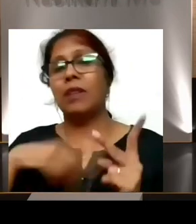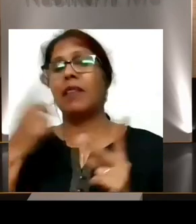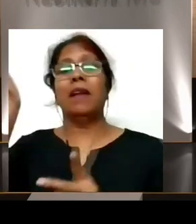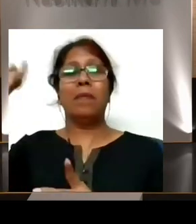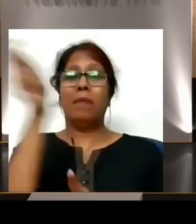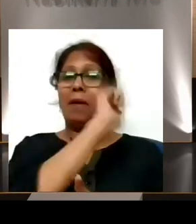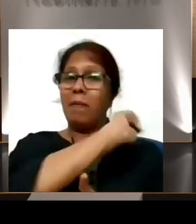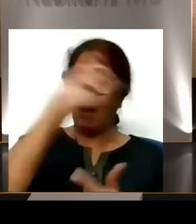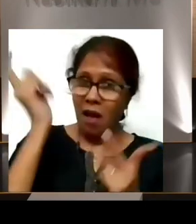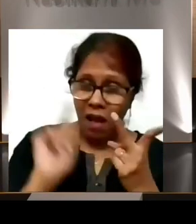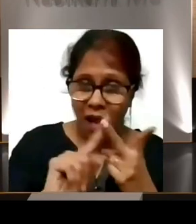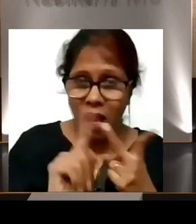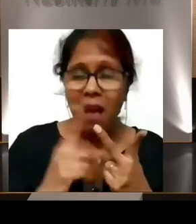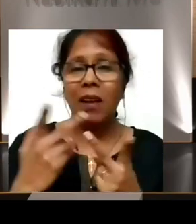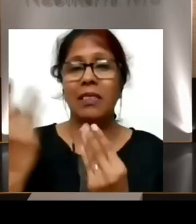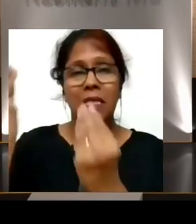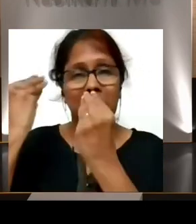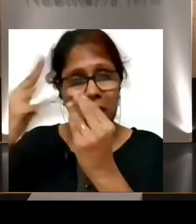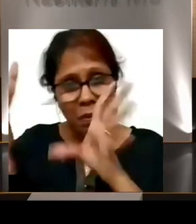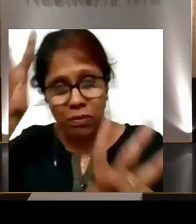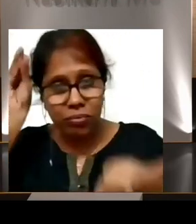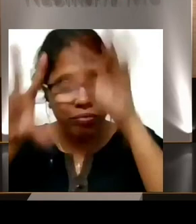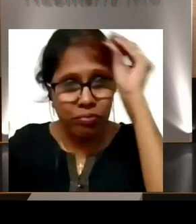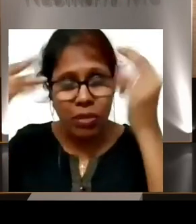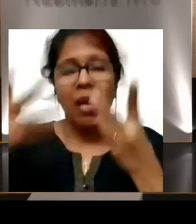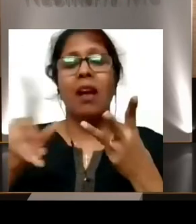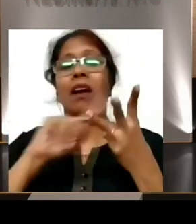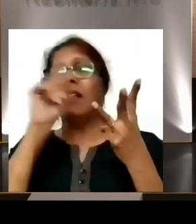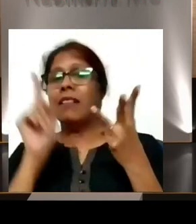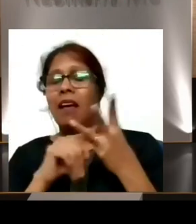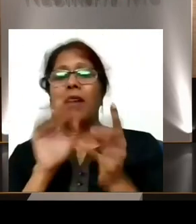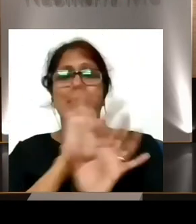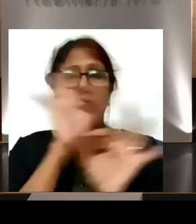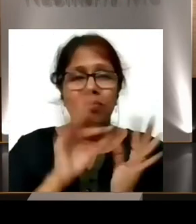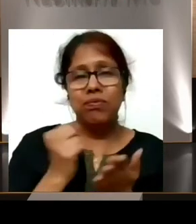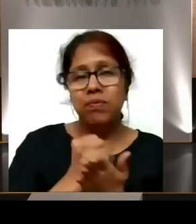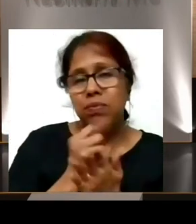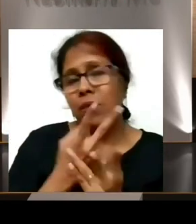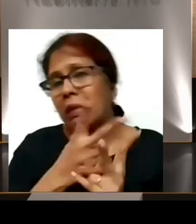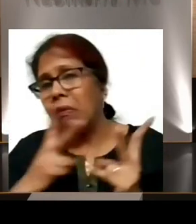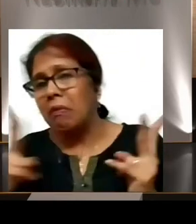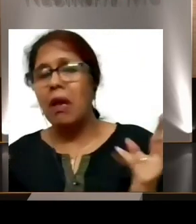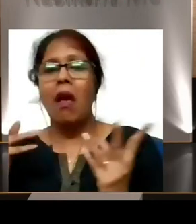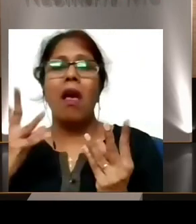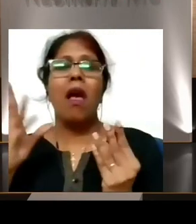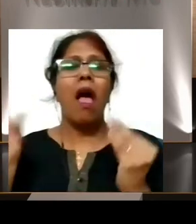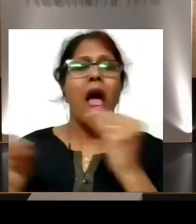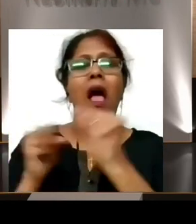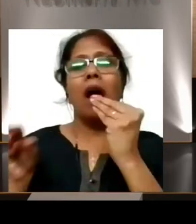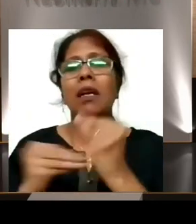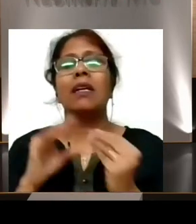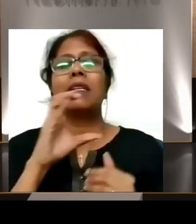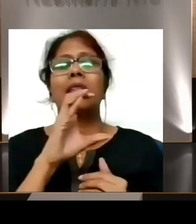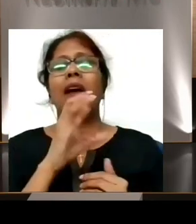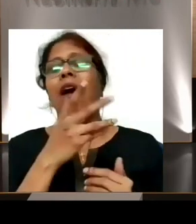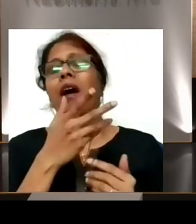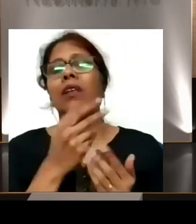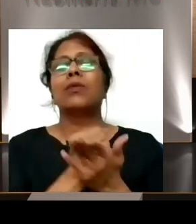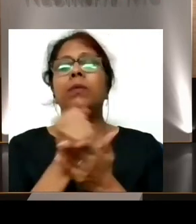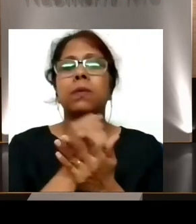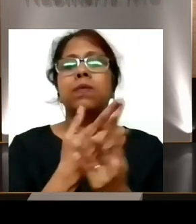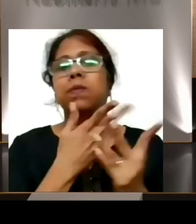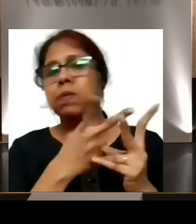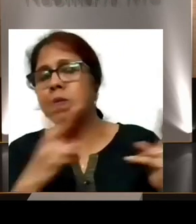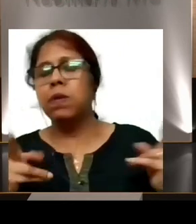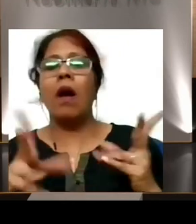coaching and, you know, prepare for my extracurricular activities, which happened at CCA and the last on Saturdays.